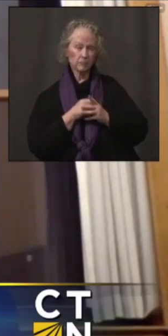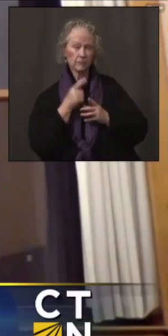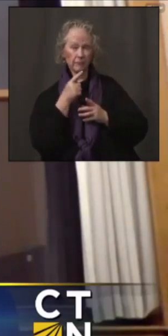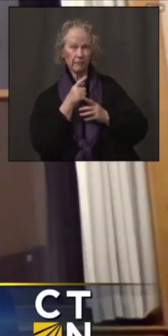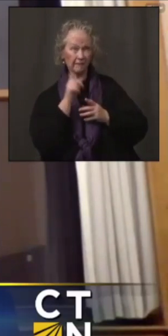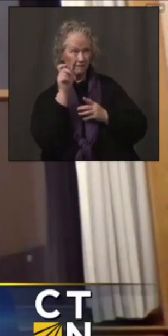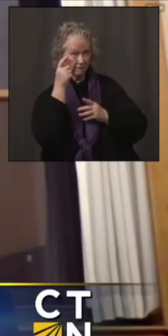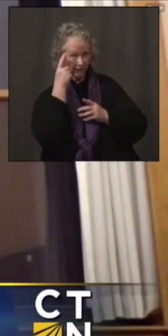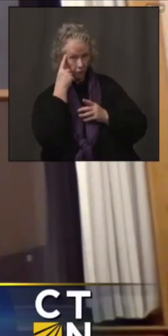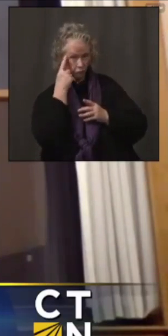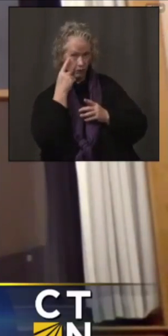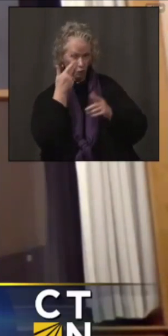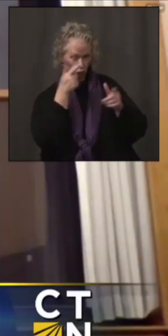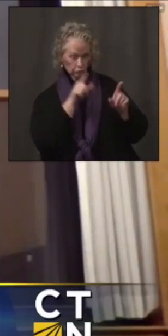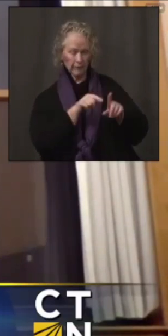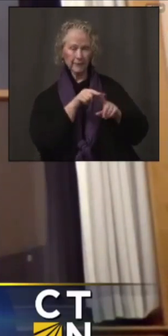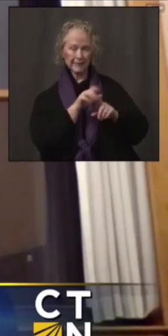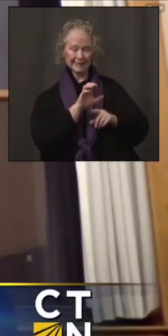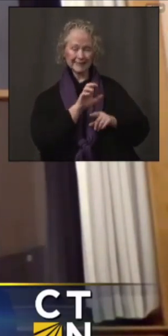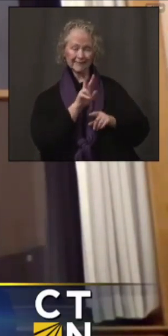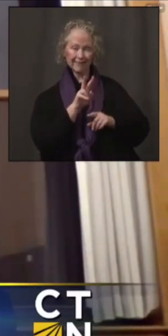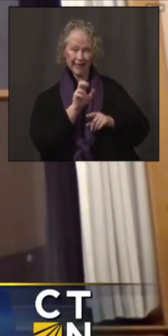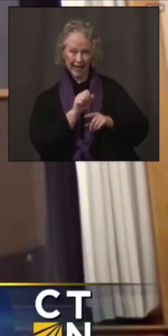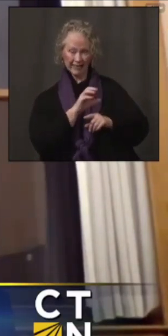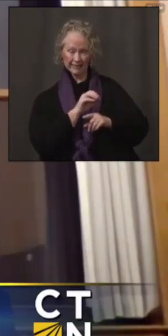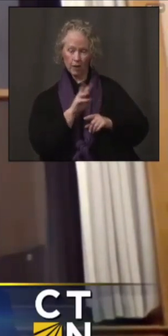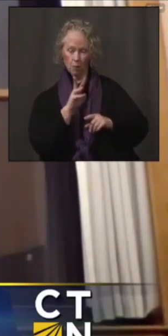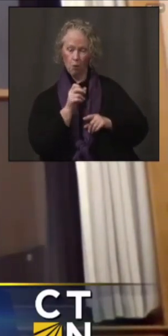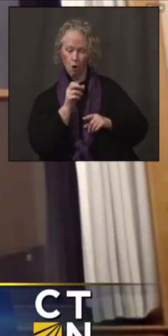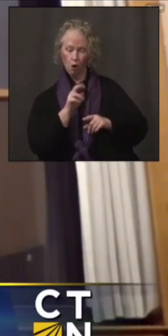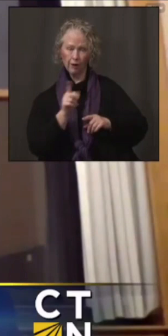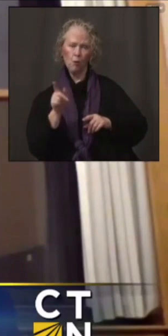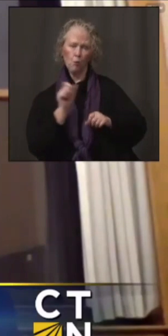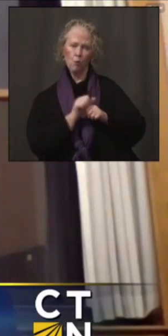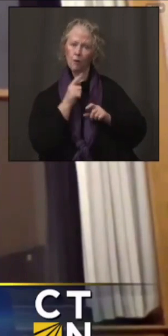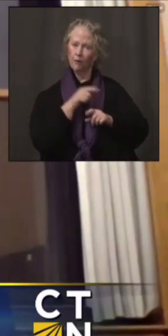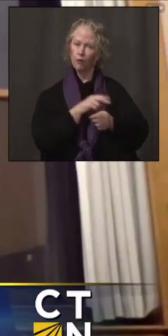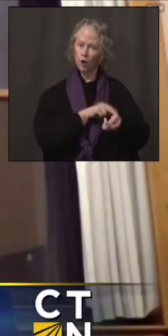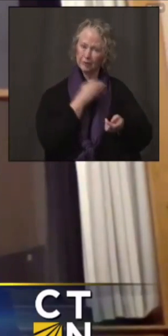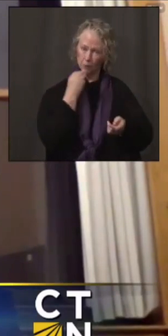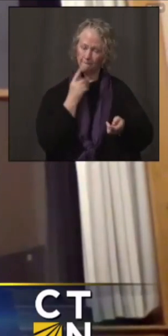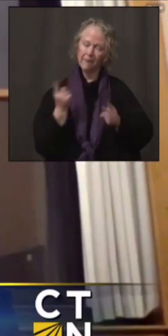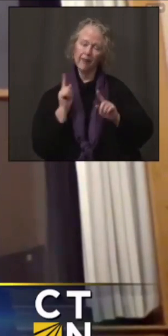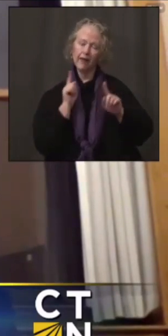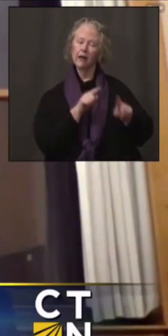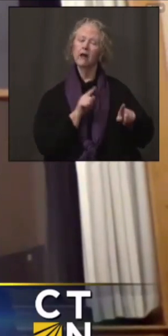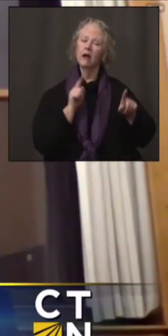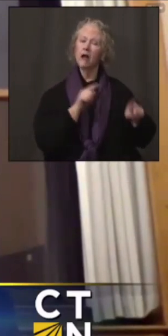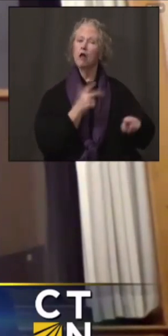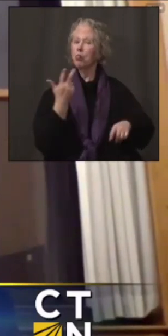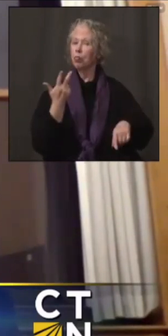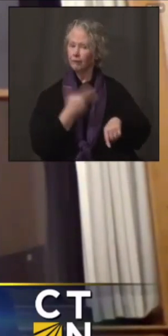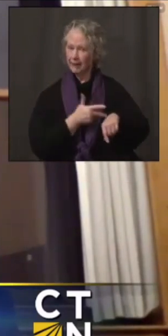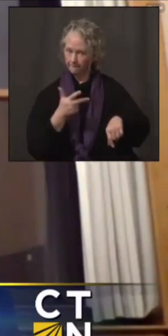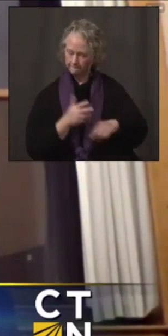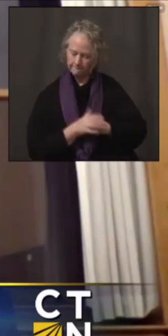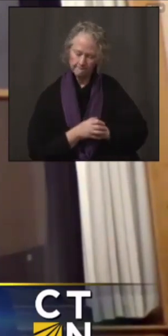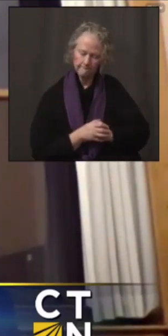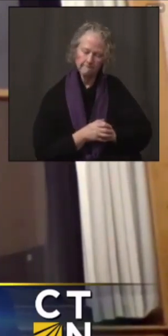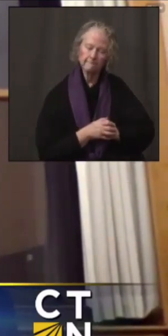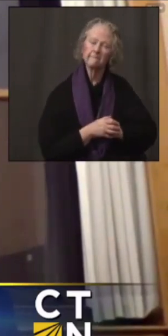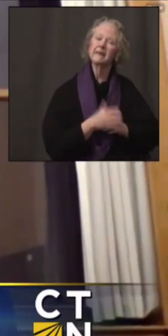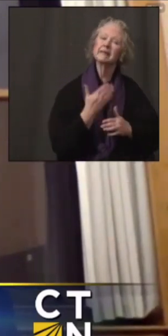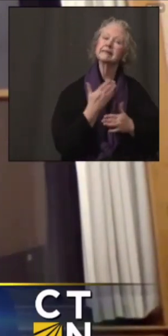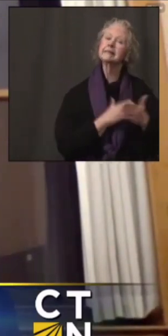CVS and Walgreens are operating to vaccinate at the nursing homes, they're going to make three visits. And so one of the things we've heard is that some staff